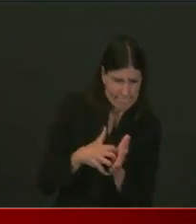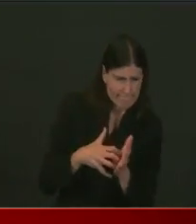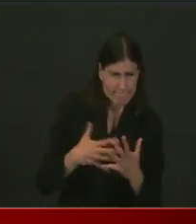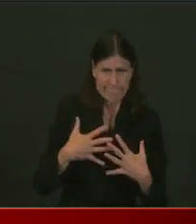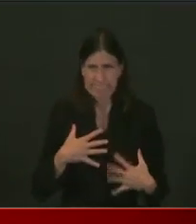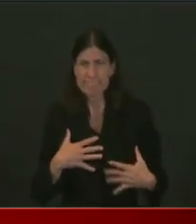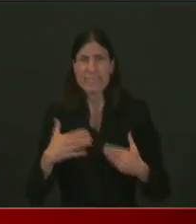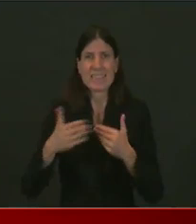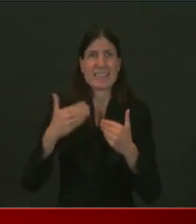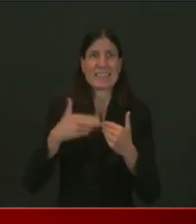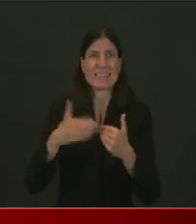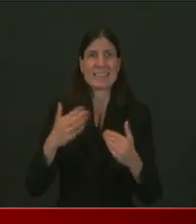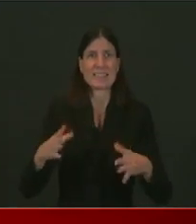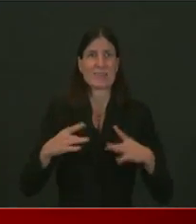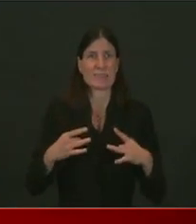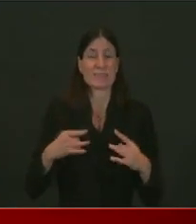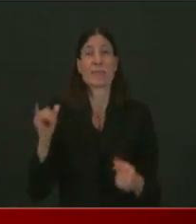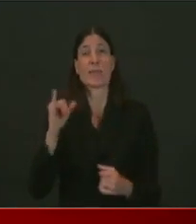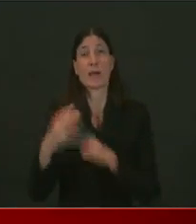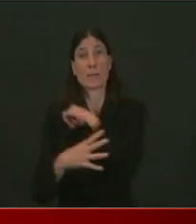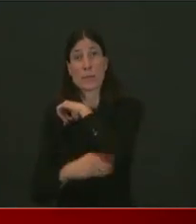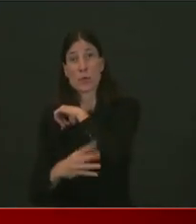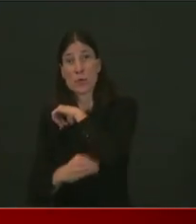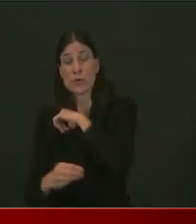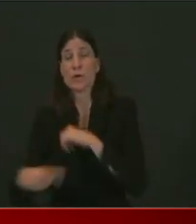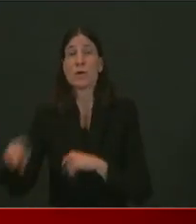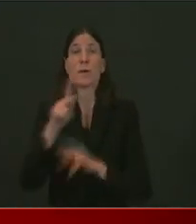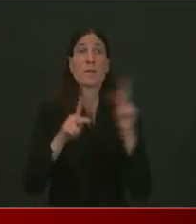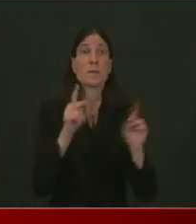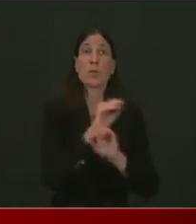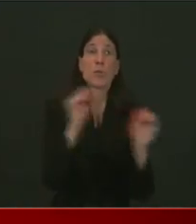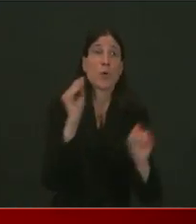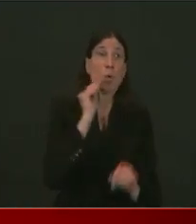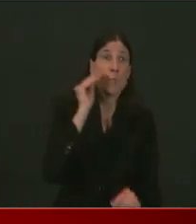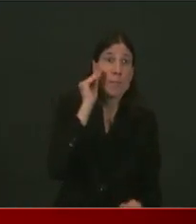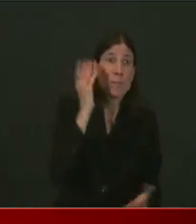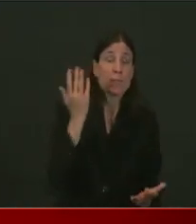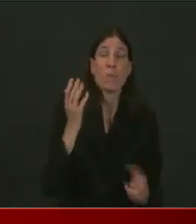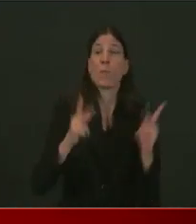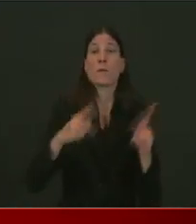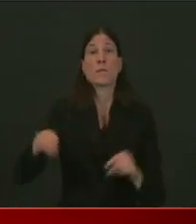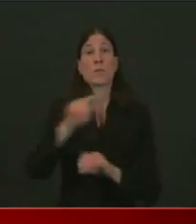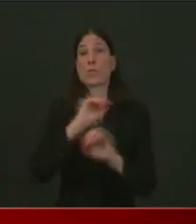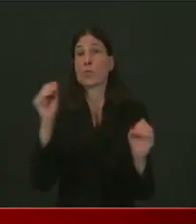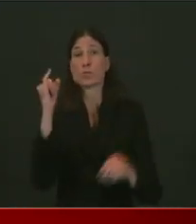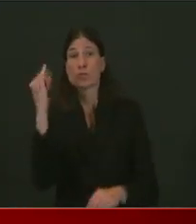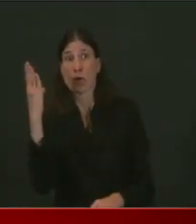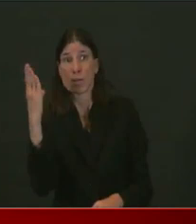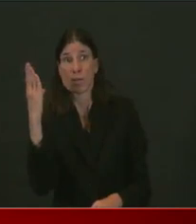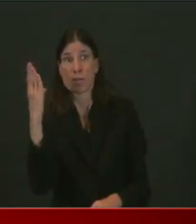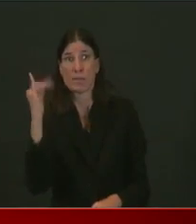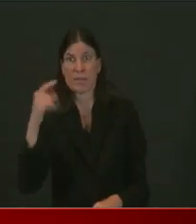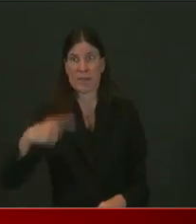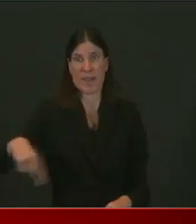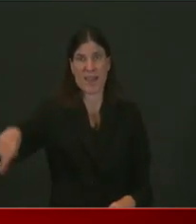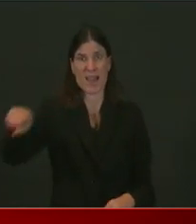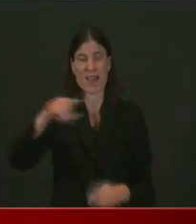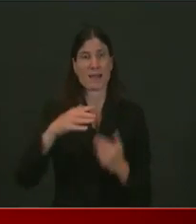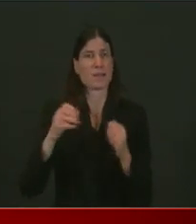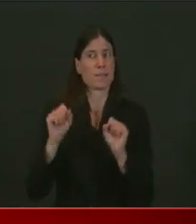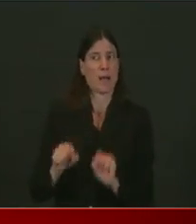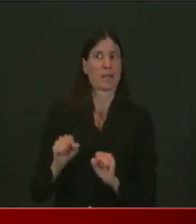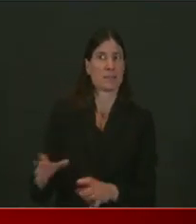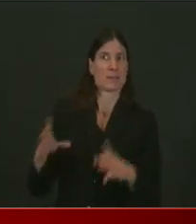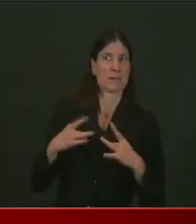or housing insecure or unemployed before the crisis, this pandemic has hit you the hardest. And I,